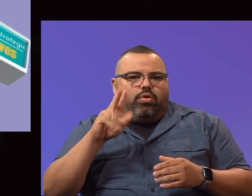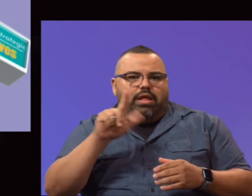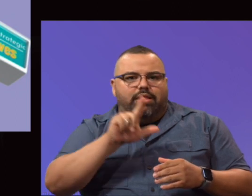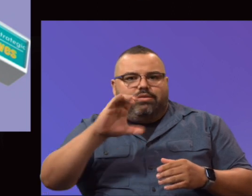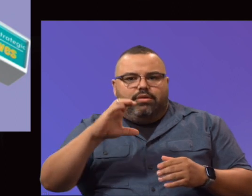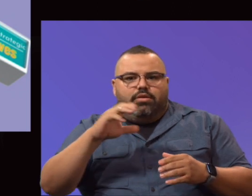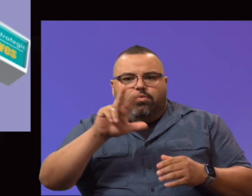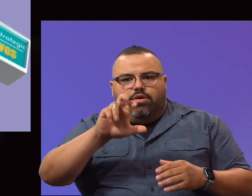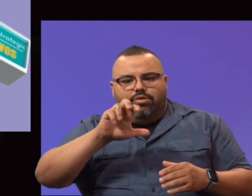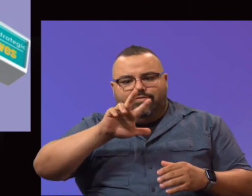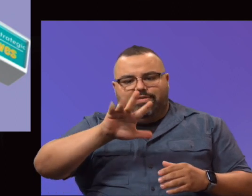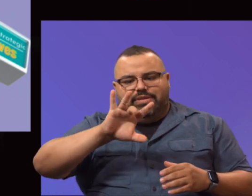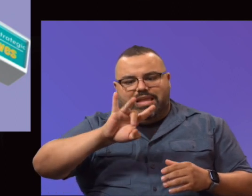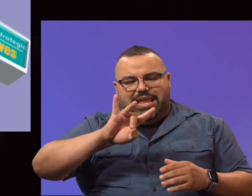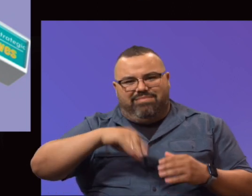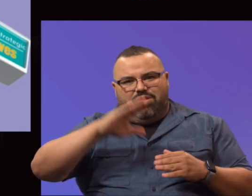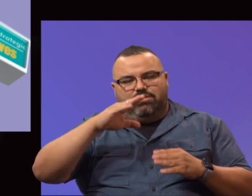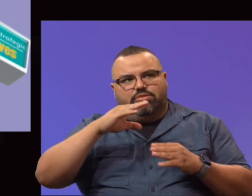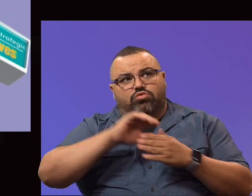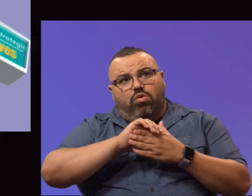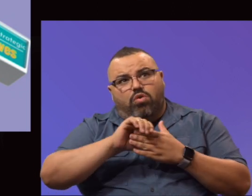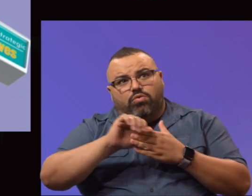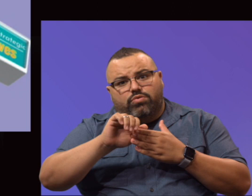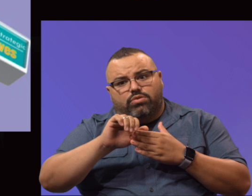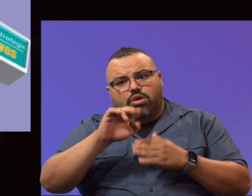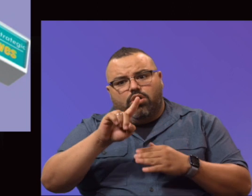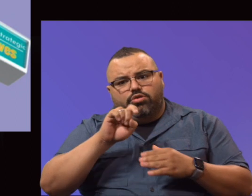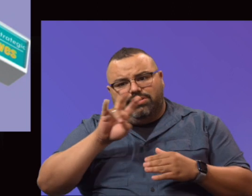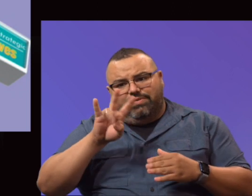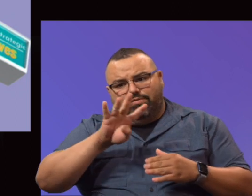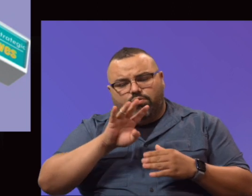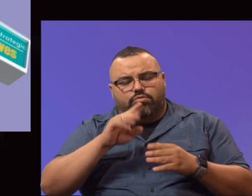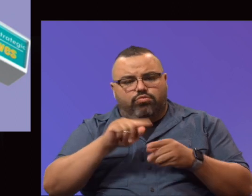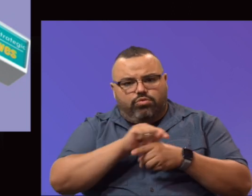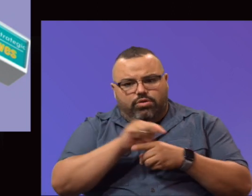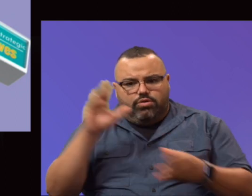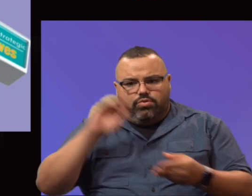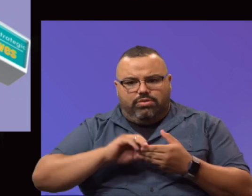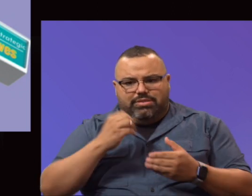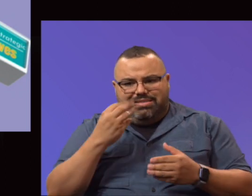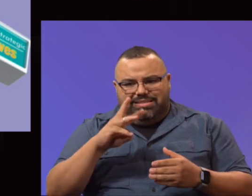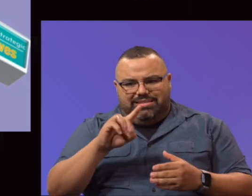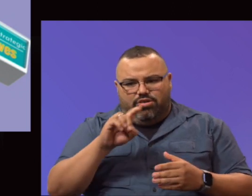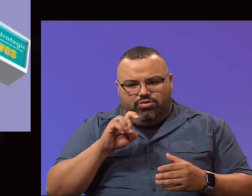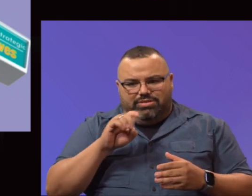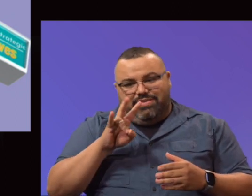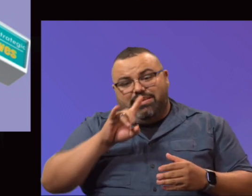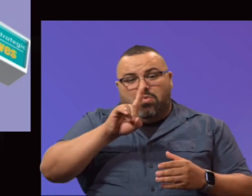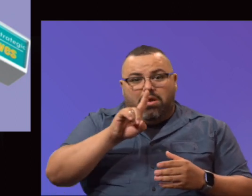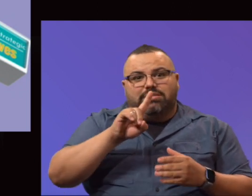$358,000 plus. 174 were trained, totaling 1,671 hours.